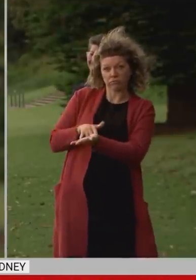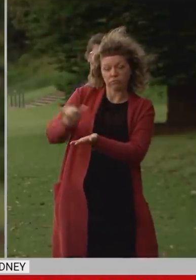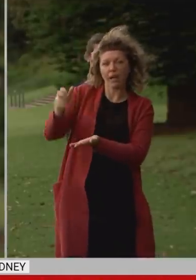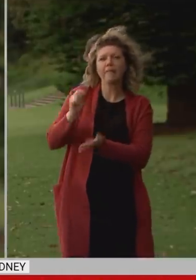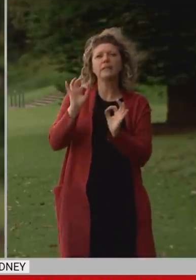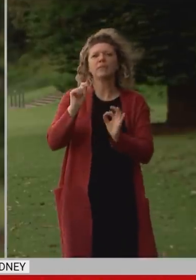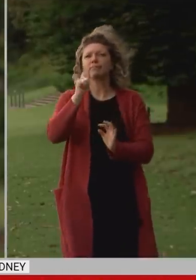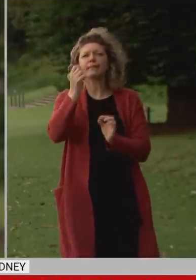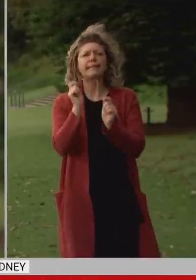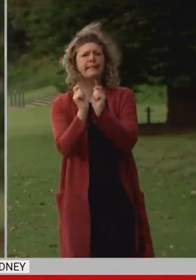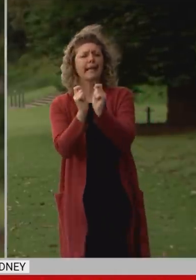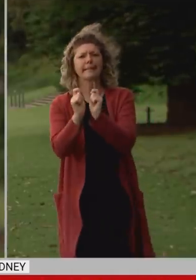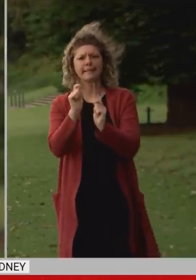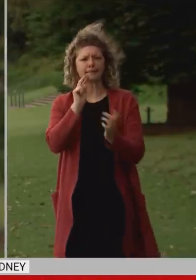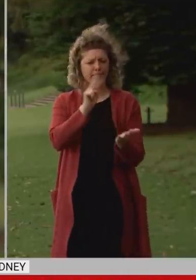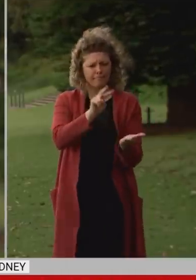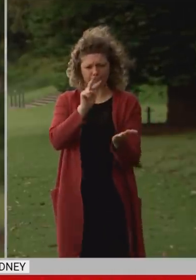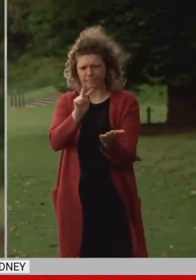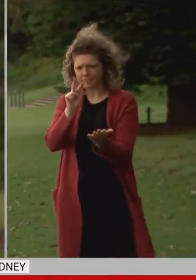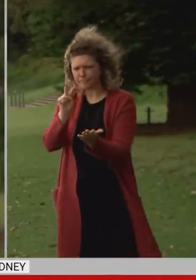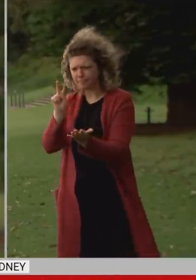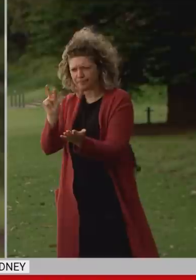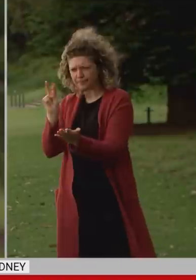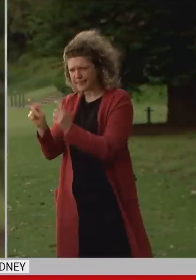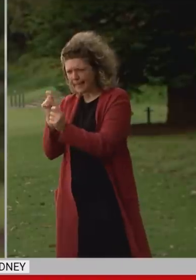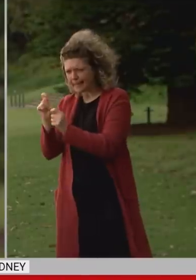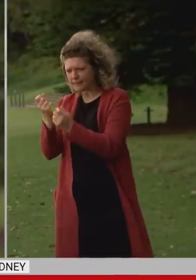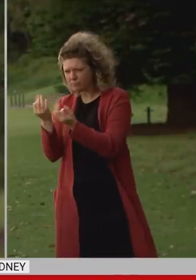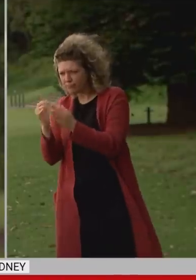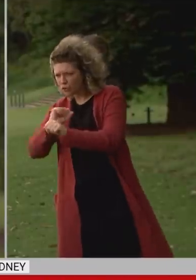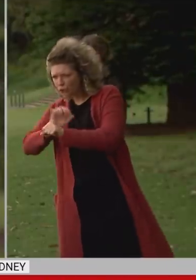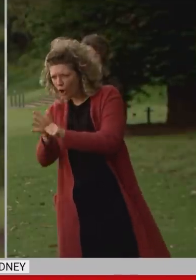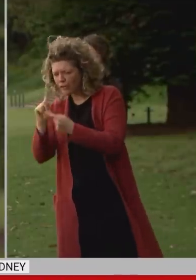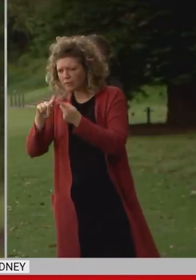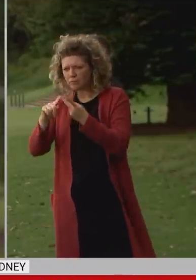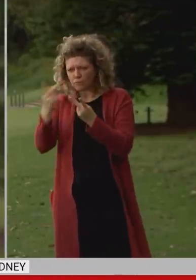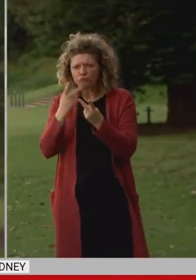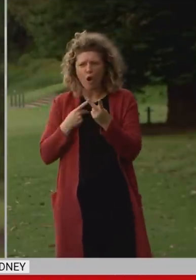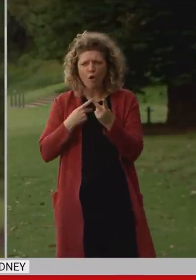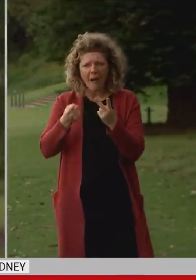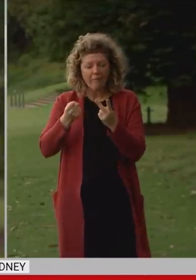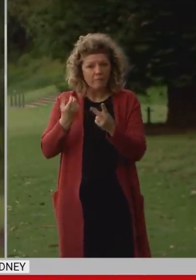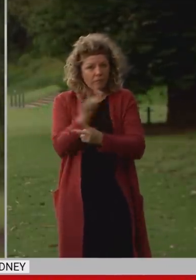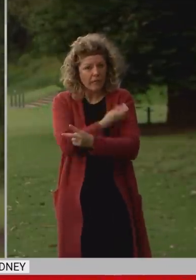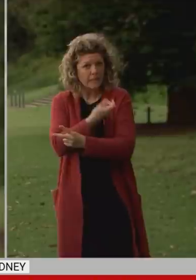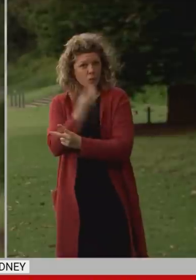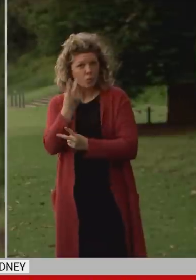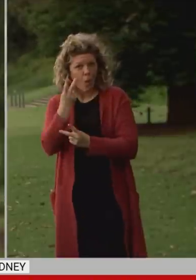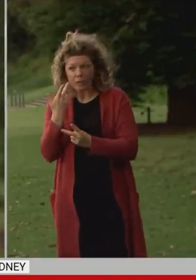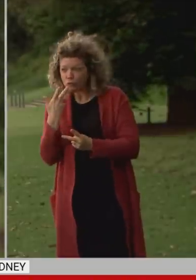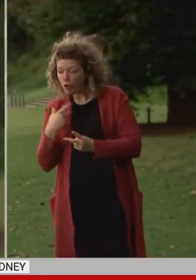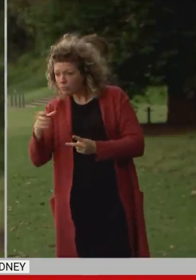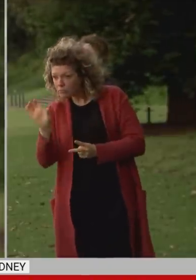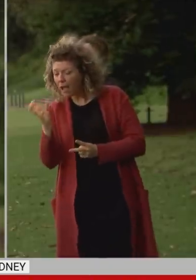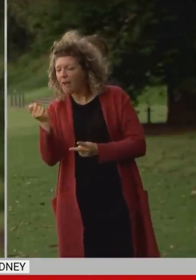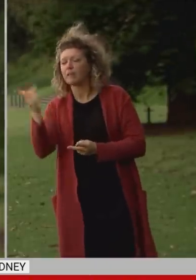will be verifying every single person's vaccination status before they access a flight we've taken this decision